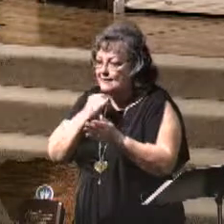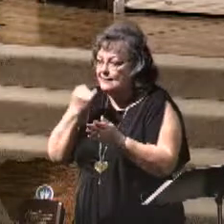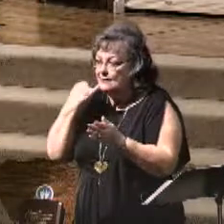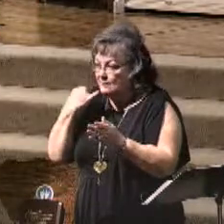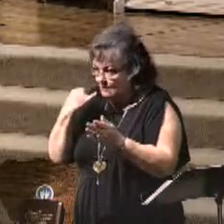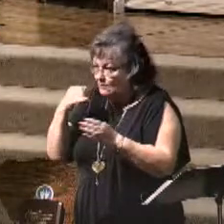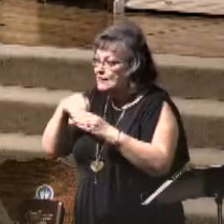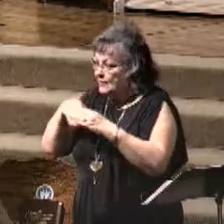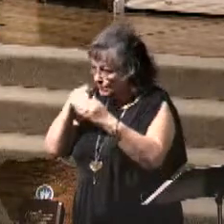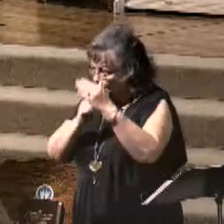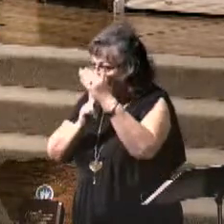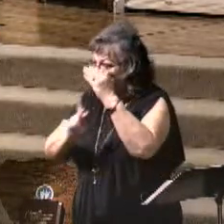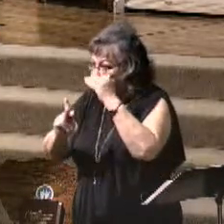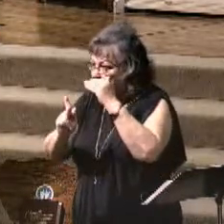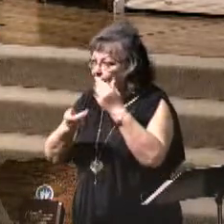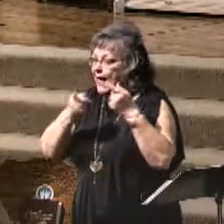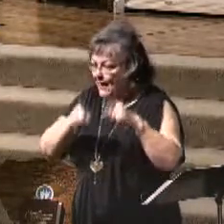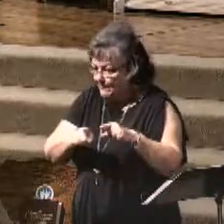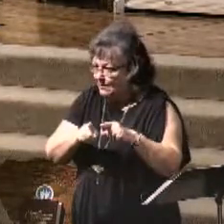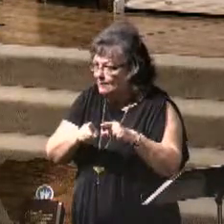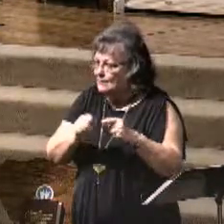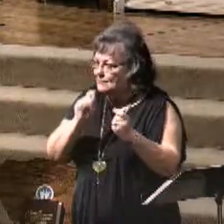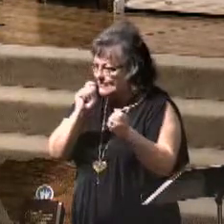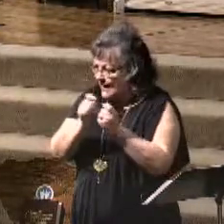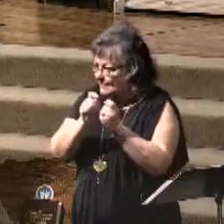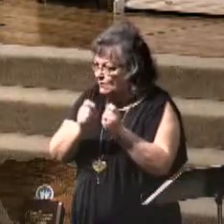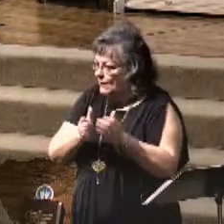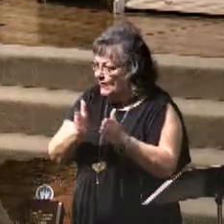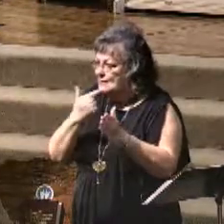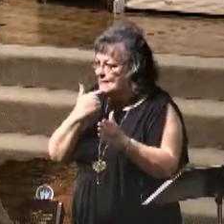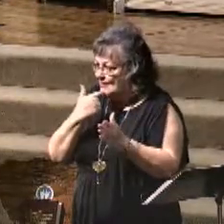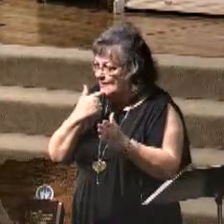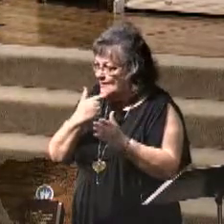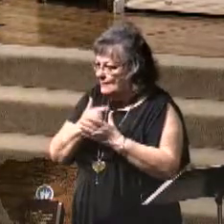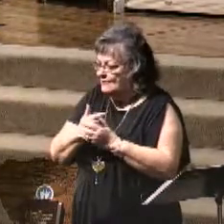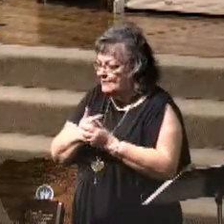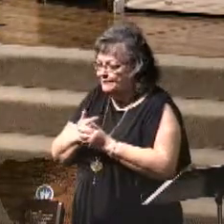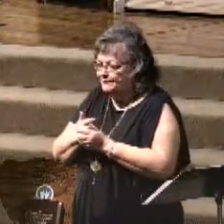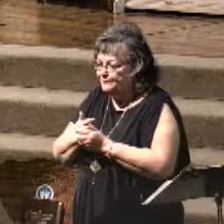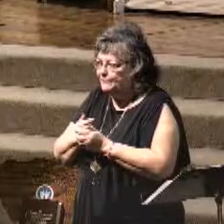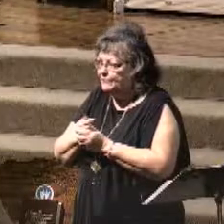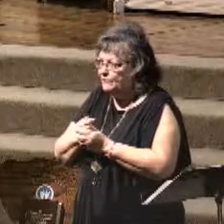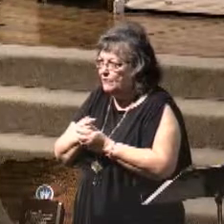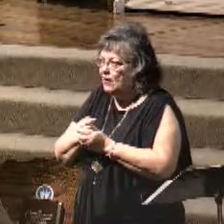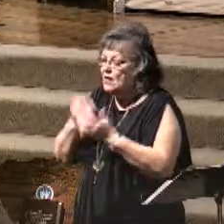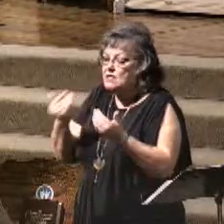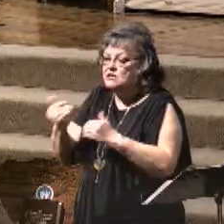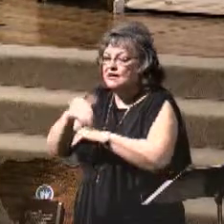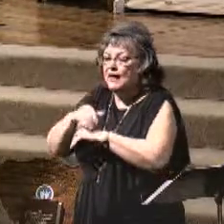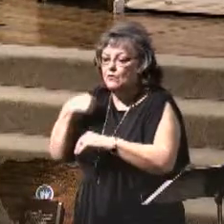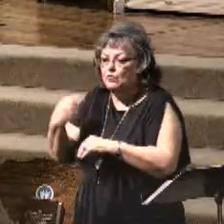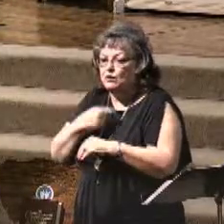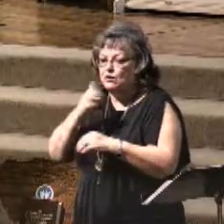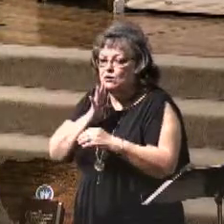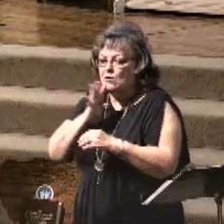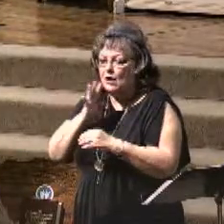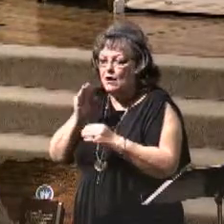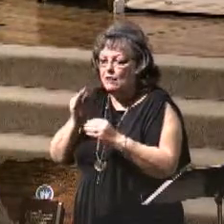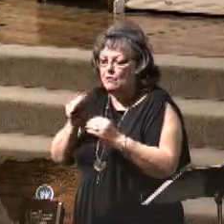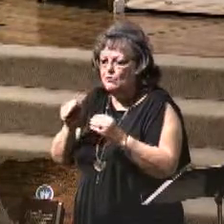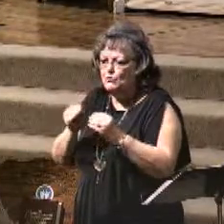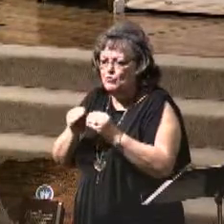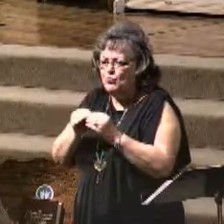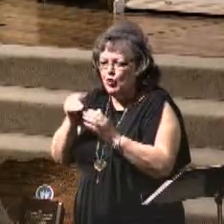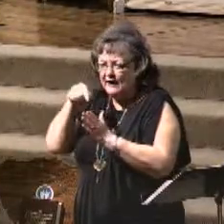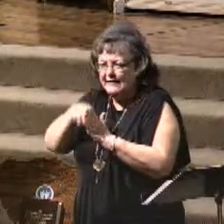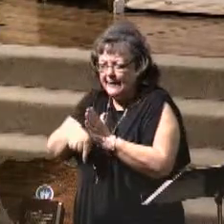uh, because, because this morning this is a, there's a brief just flyover, okay? But, but tonight we'll dig in a little bit further, and I'll